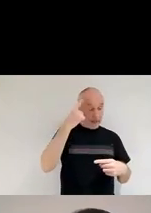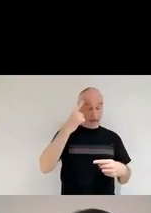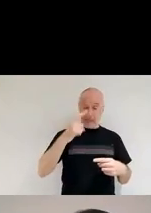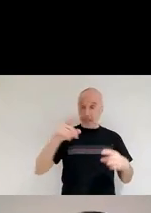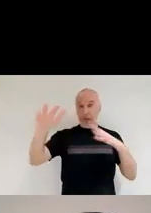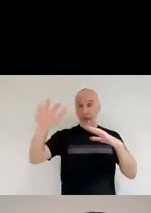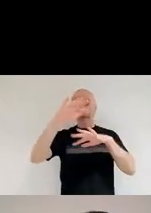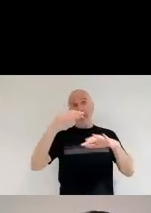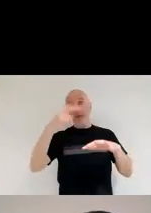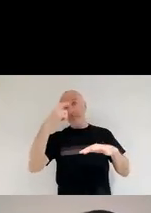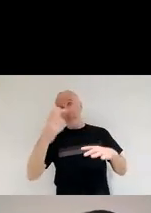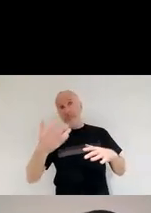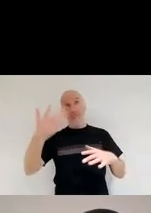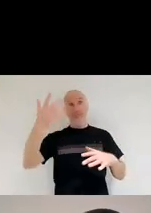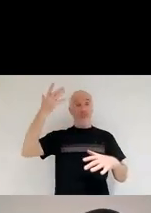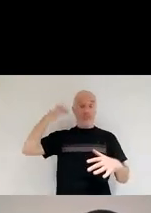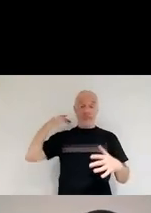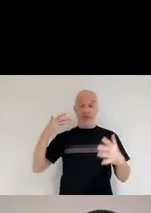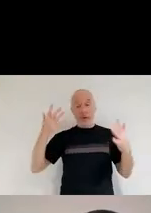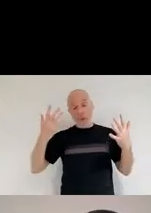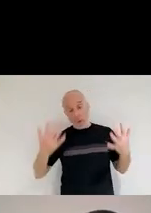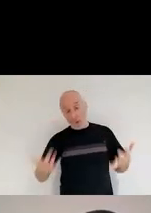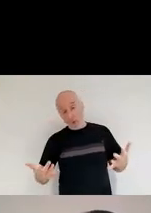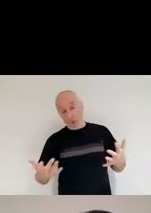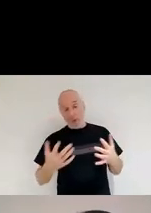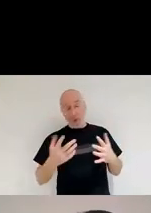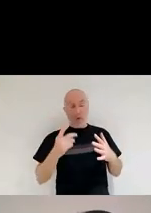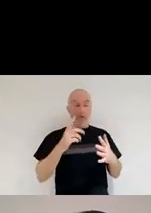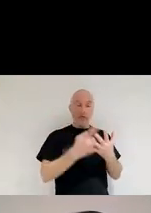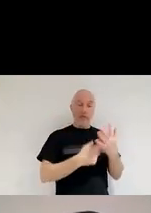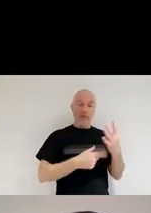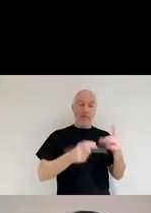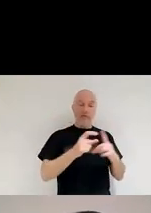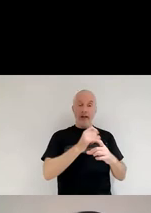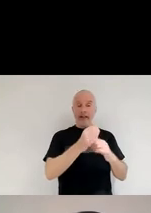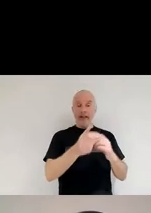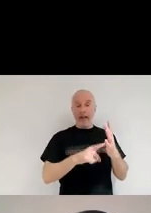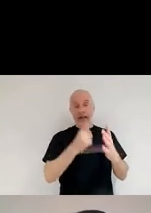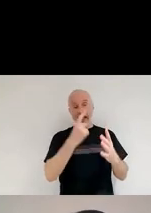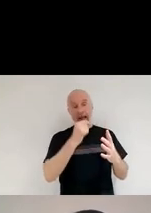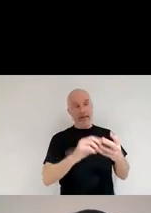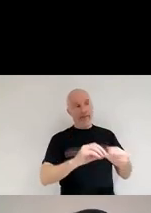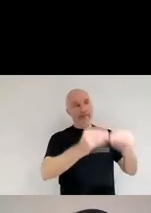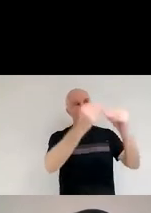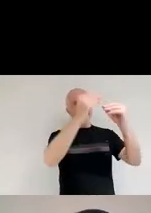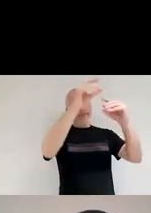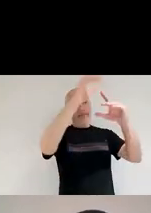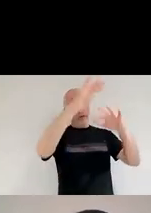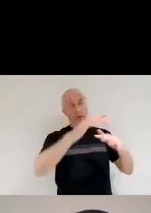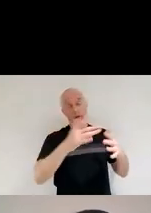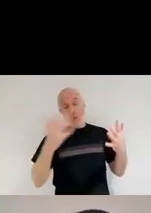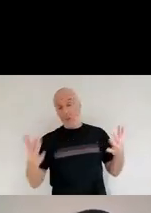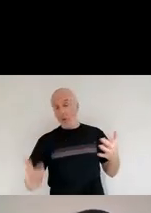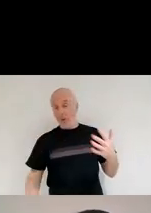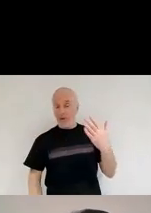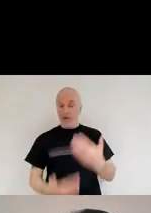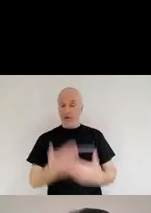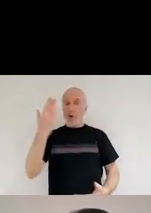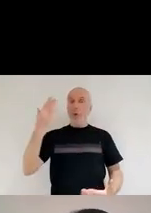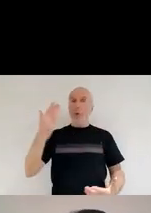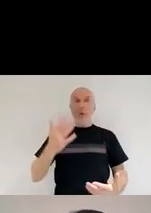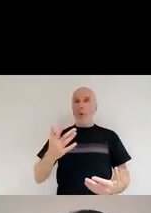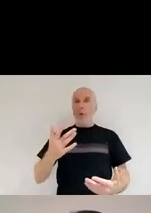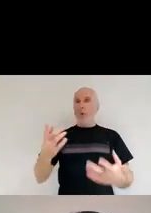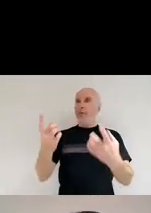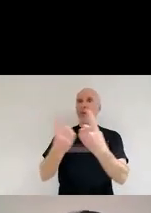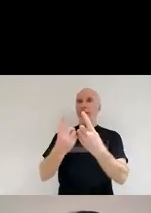knows? Or maybe we're gonna find a completely different answer that doesn't depend on either supernovae or giants. And you can